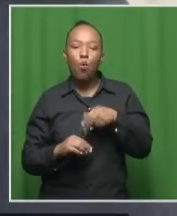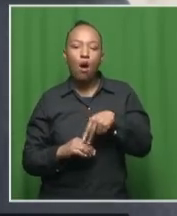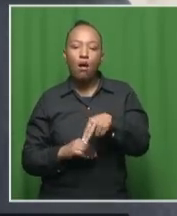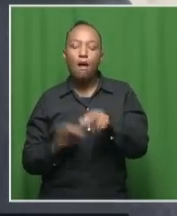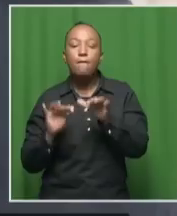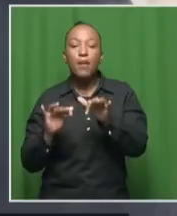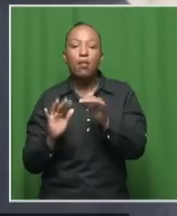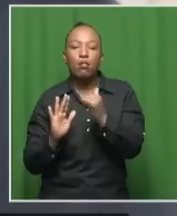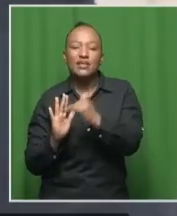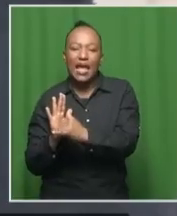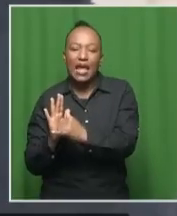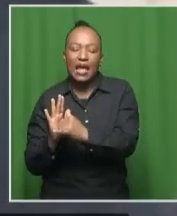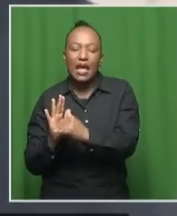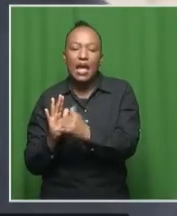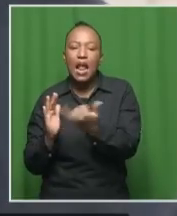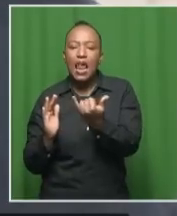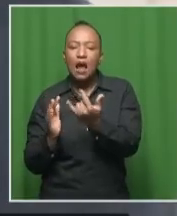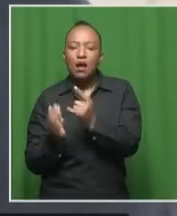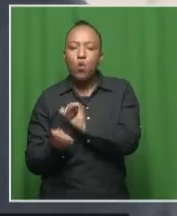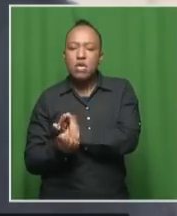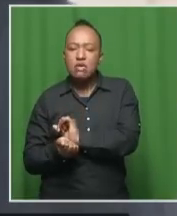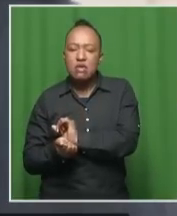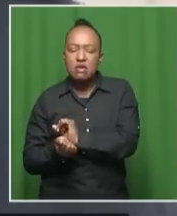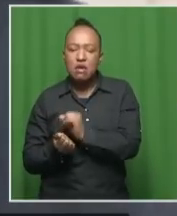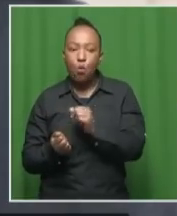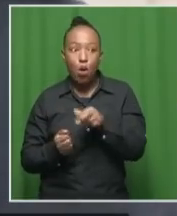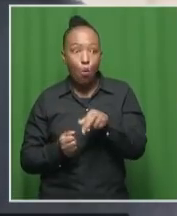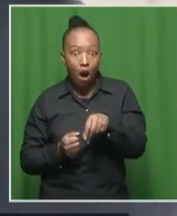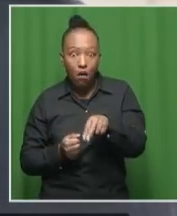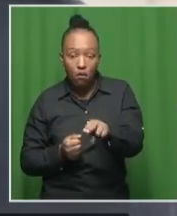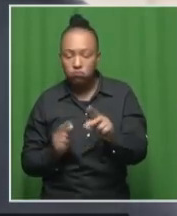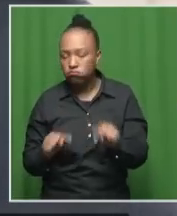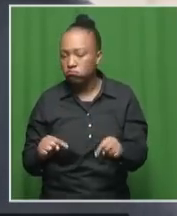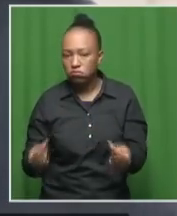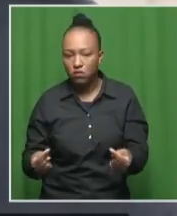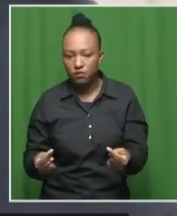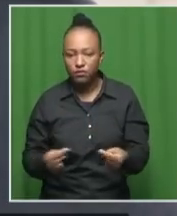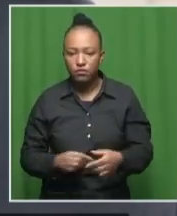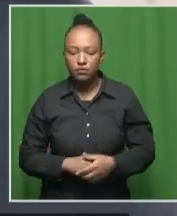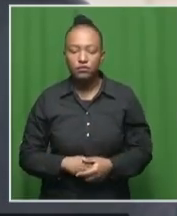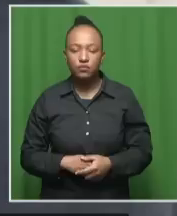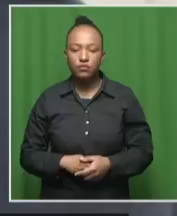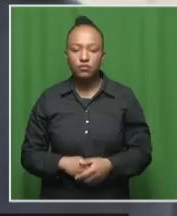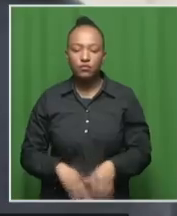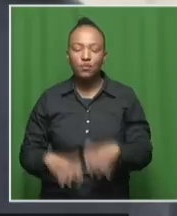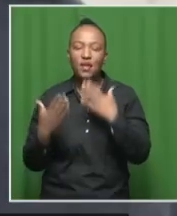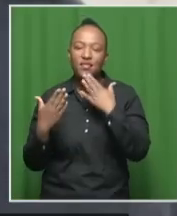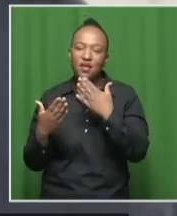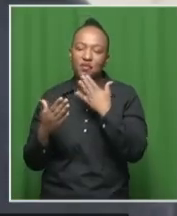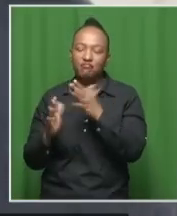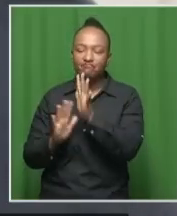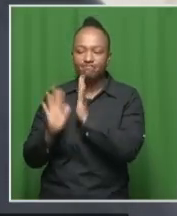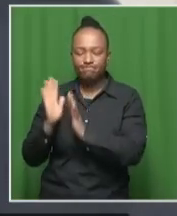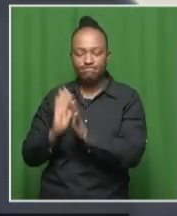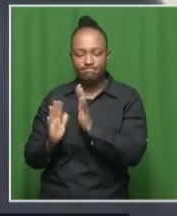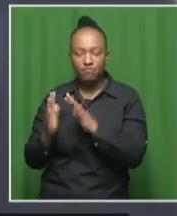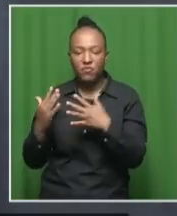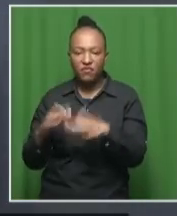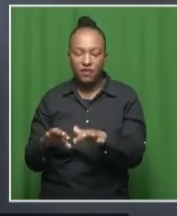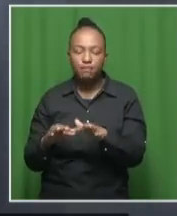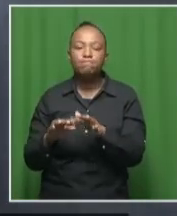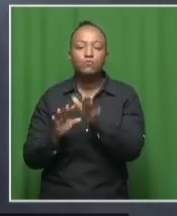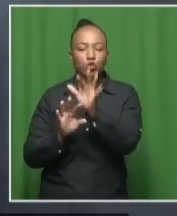Osho stays in the house like they're in prison. We cannot walk around. Well, thank you so much for speaking to us and giving us that